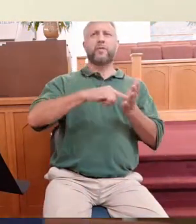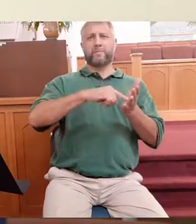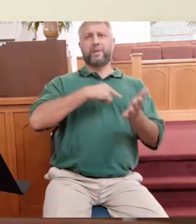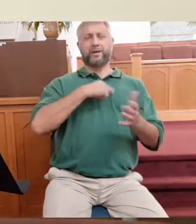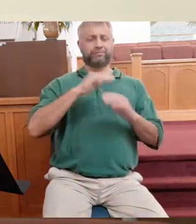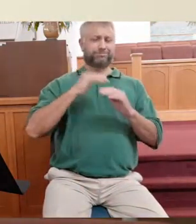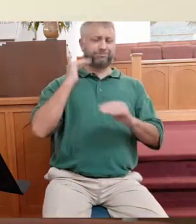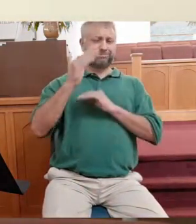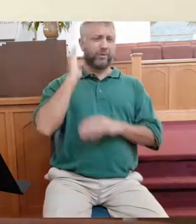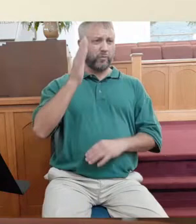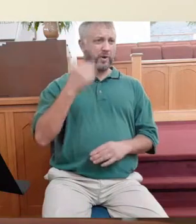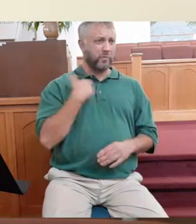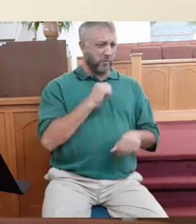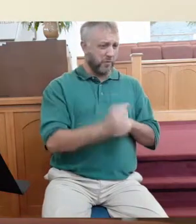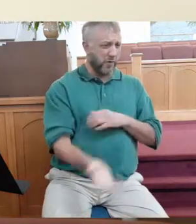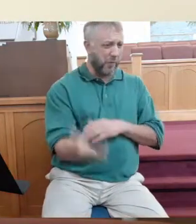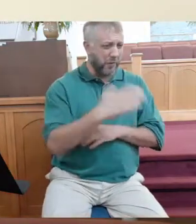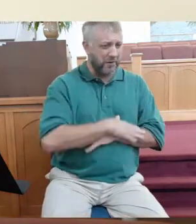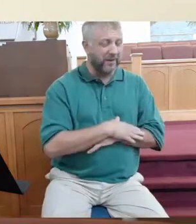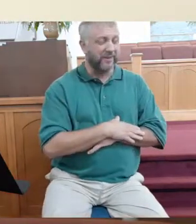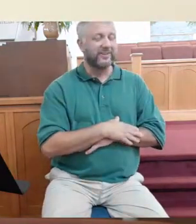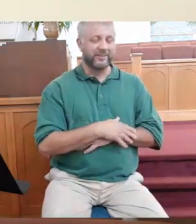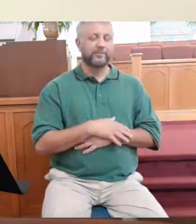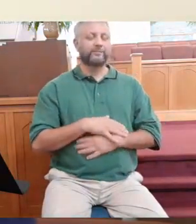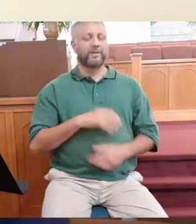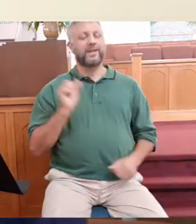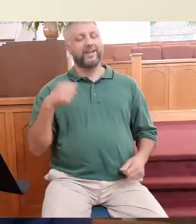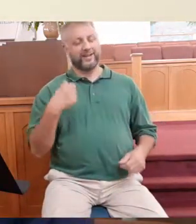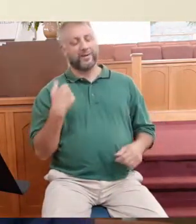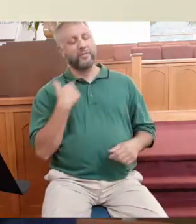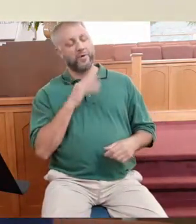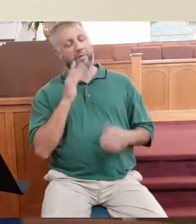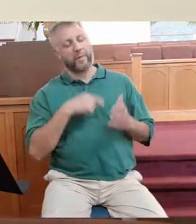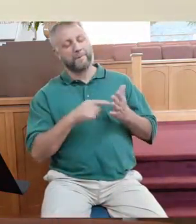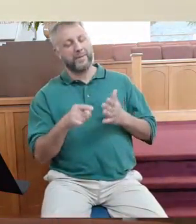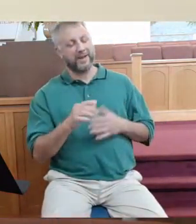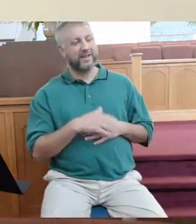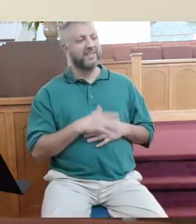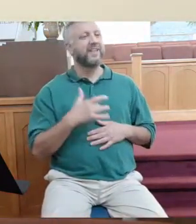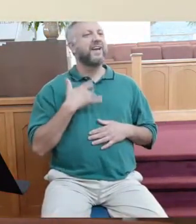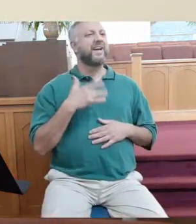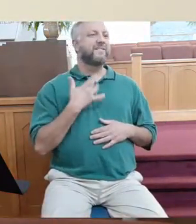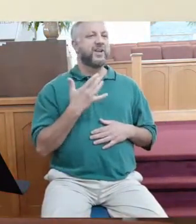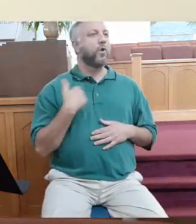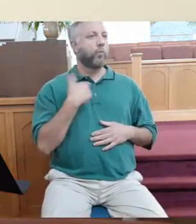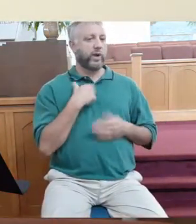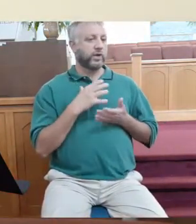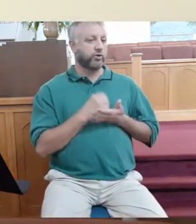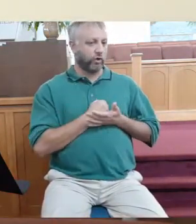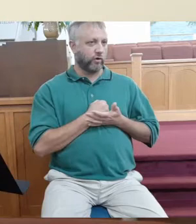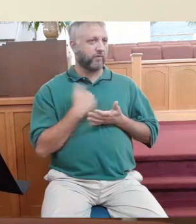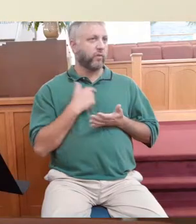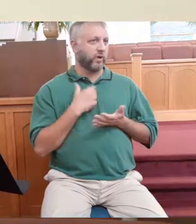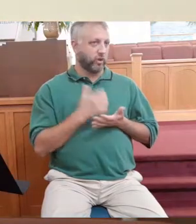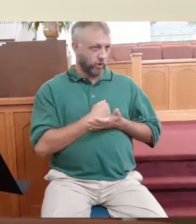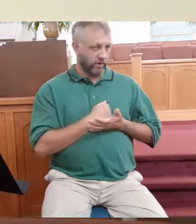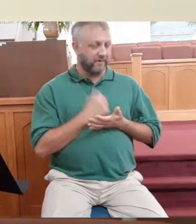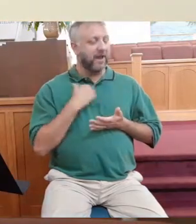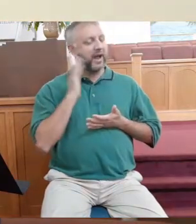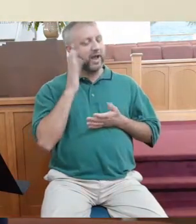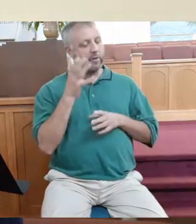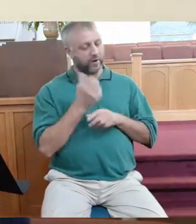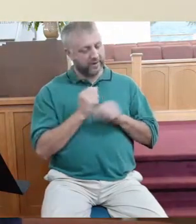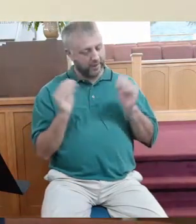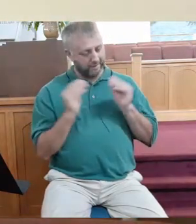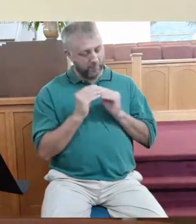get way more money than they got, right? We worked here all day. And what happens was they started to have this feeling of entitlement, this sense of I'm about